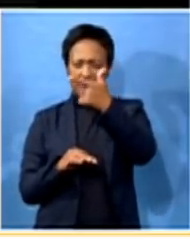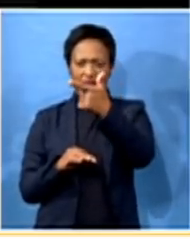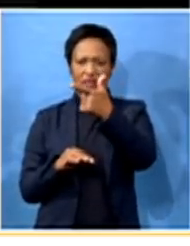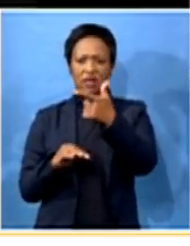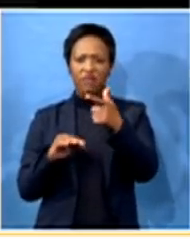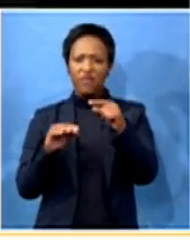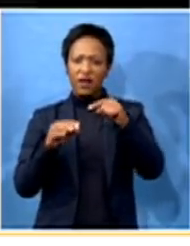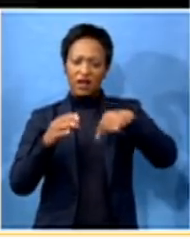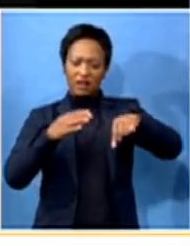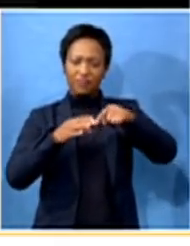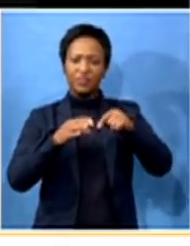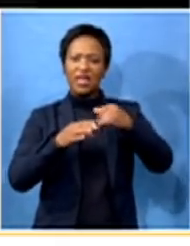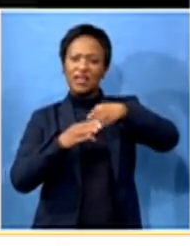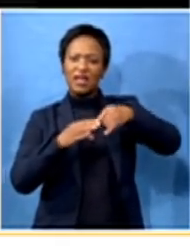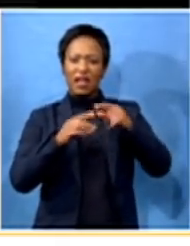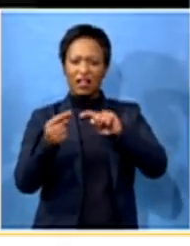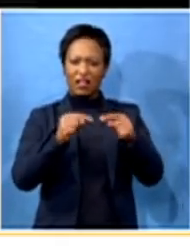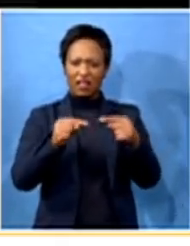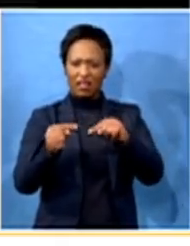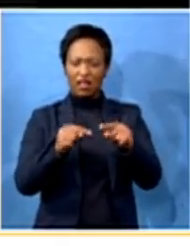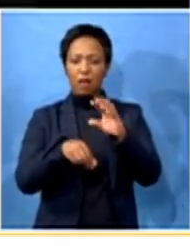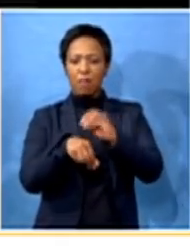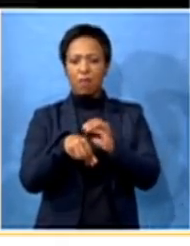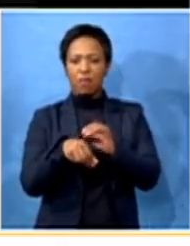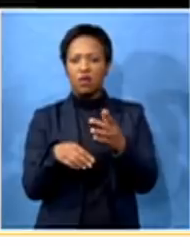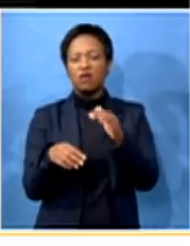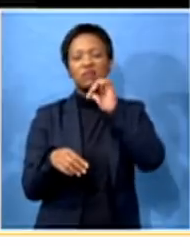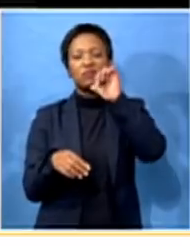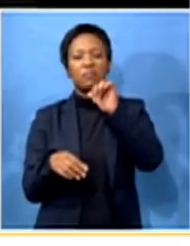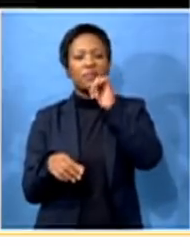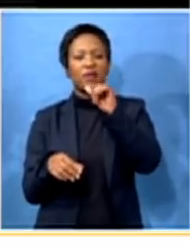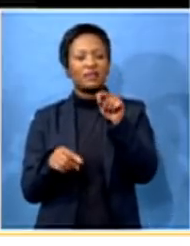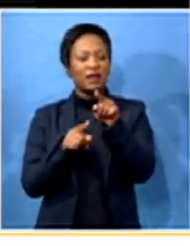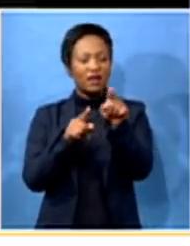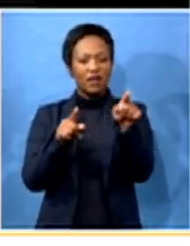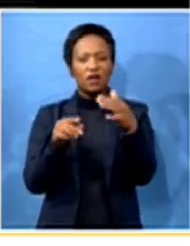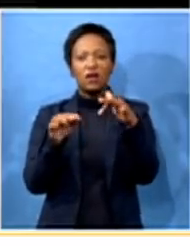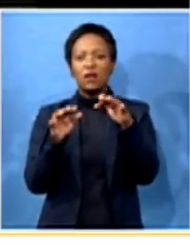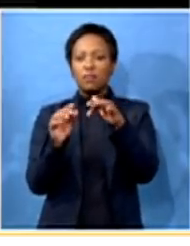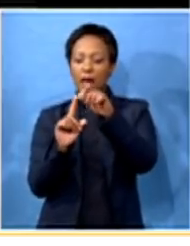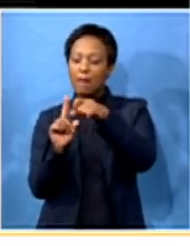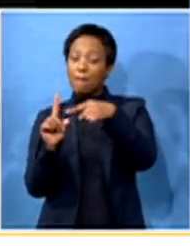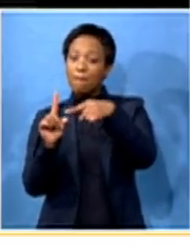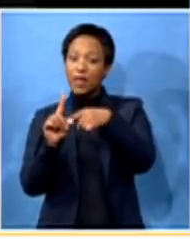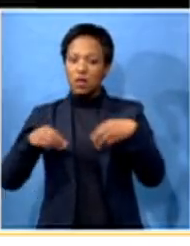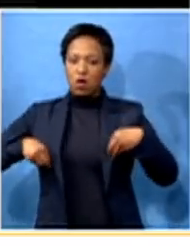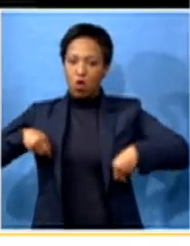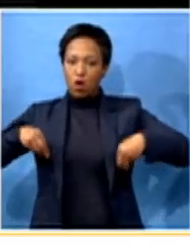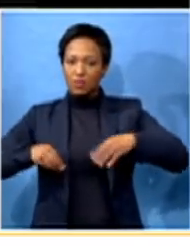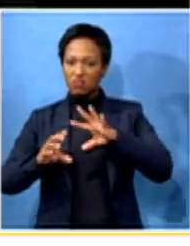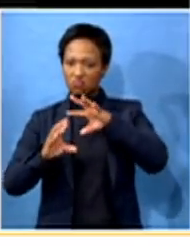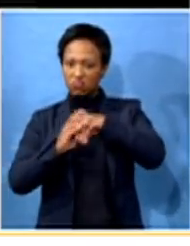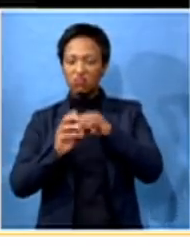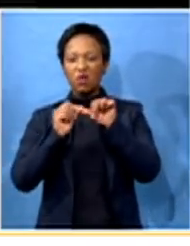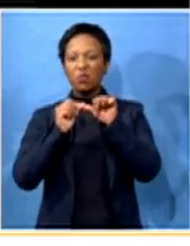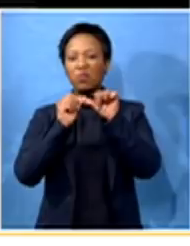strife as a political party and therefore it doesn't matter how tainted someone may be they will continue in that position